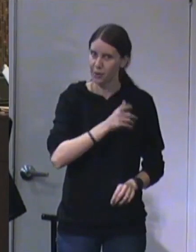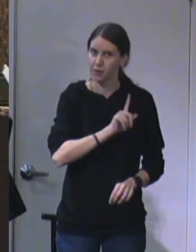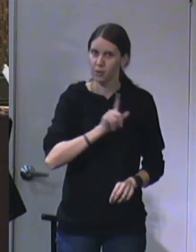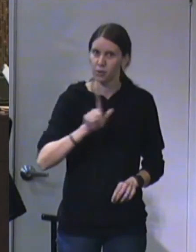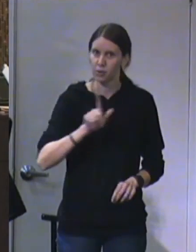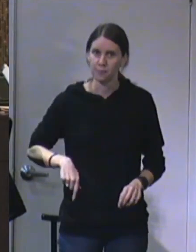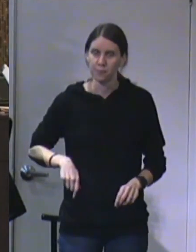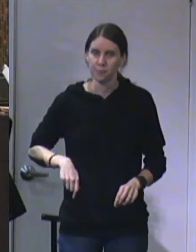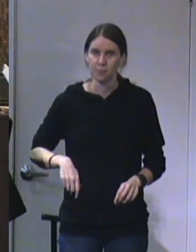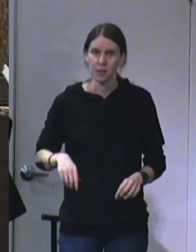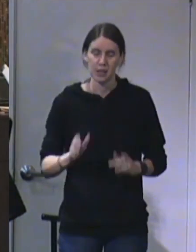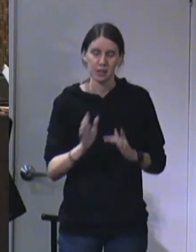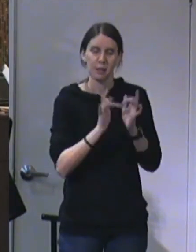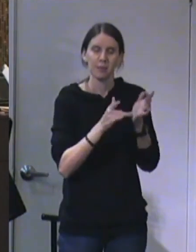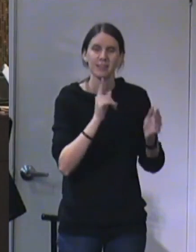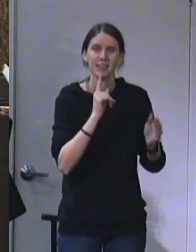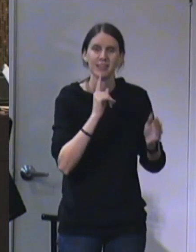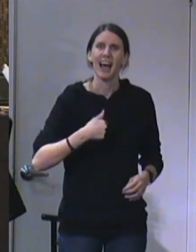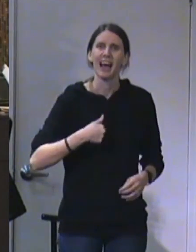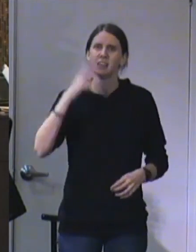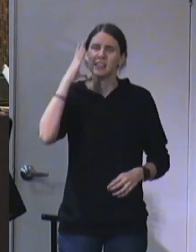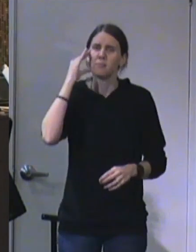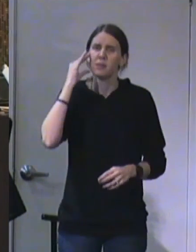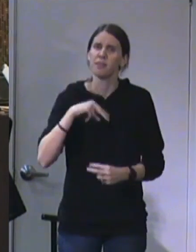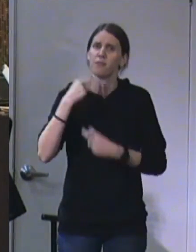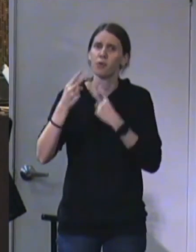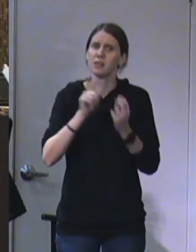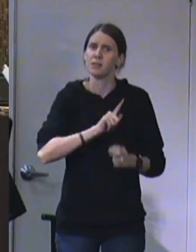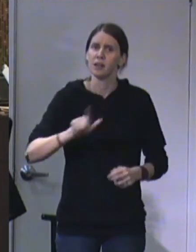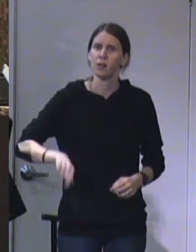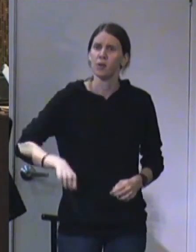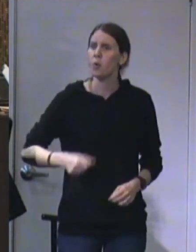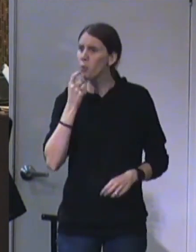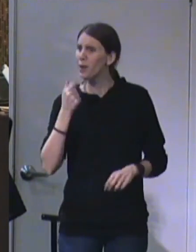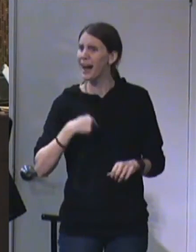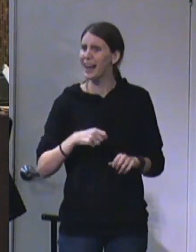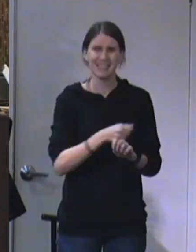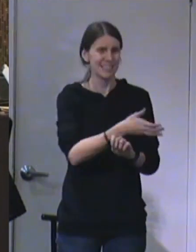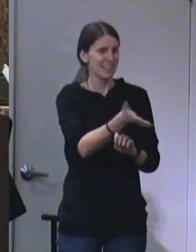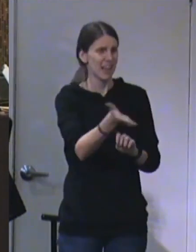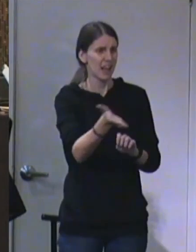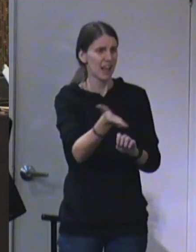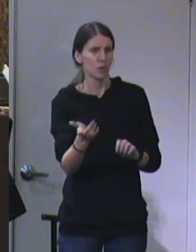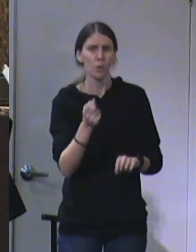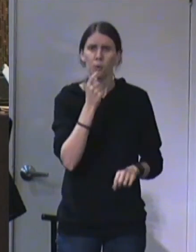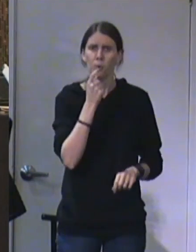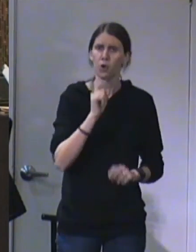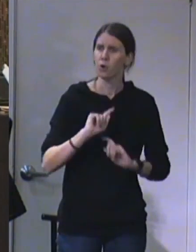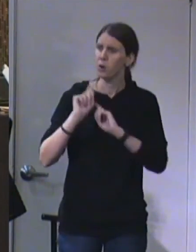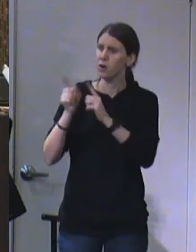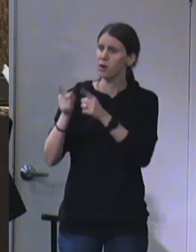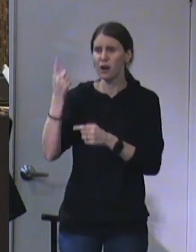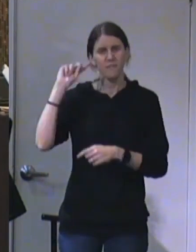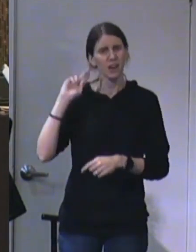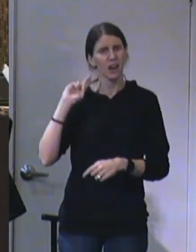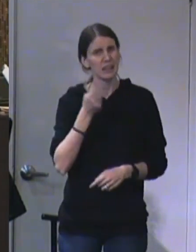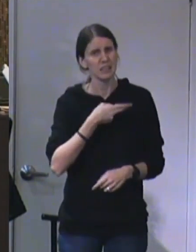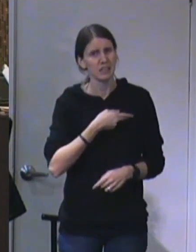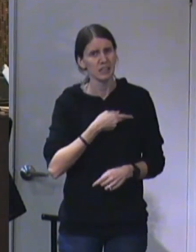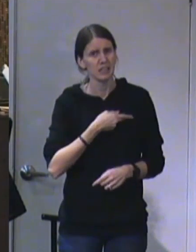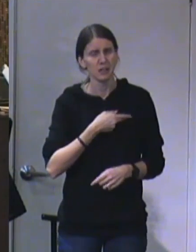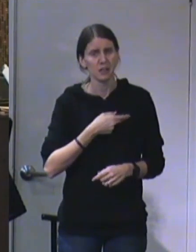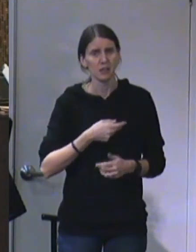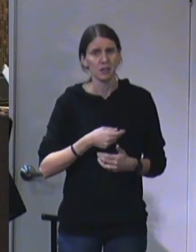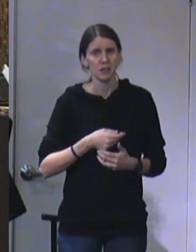Also I heard the voice of the Lord saying, whom shall I send and who will go for